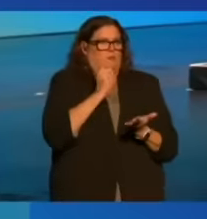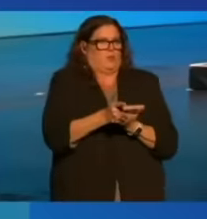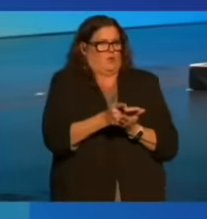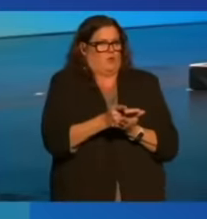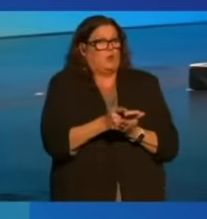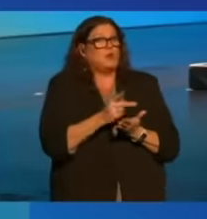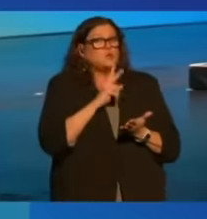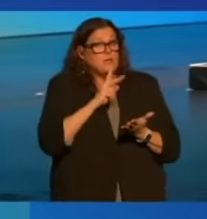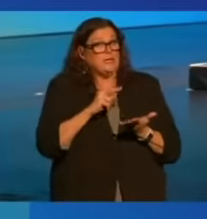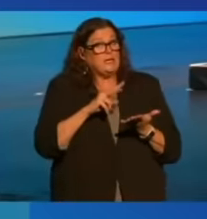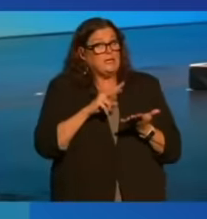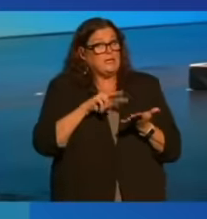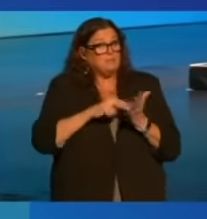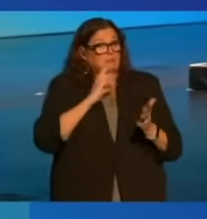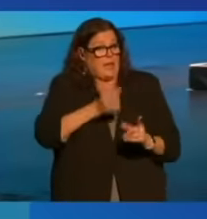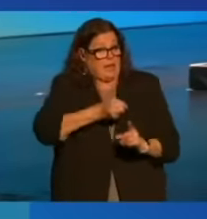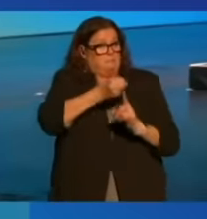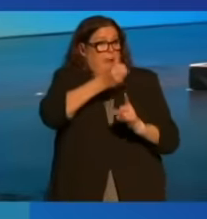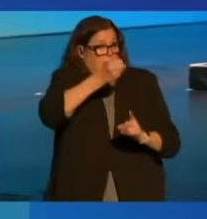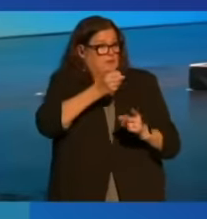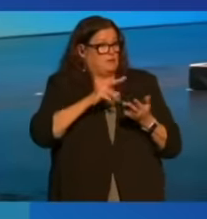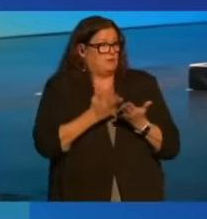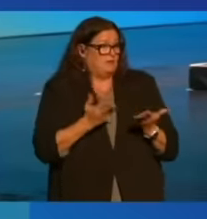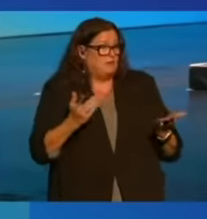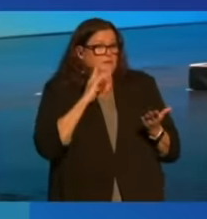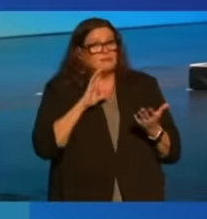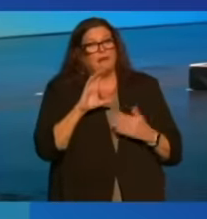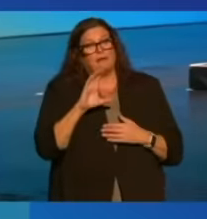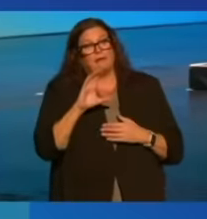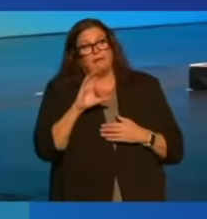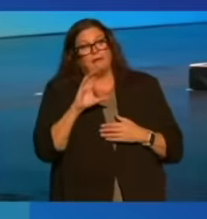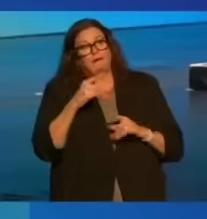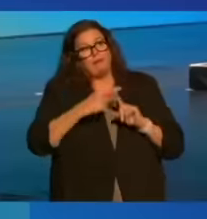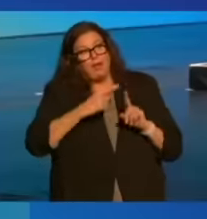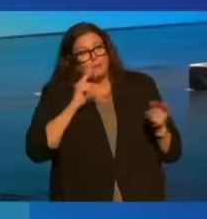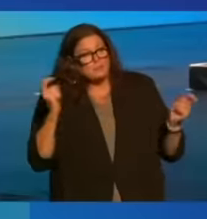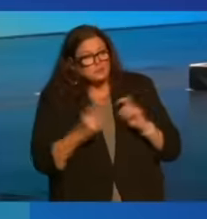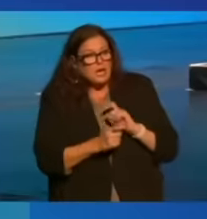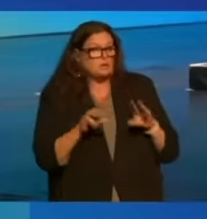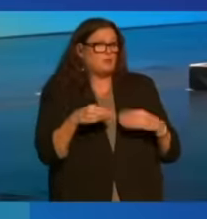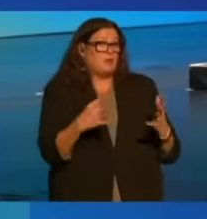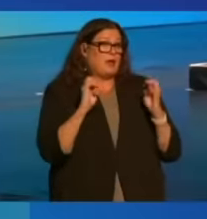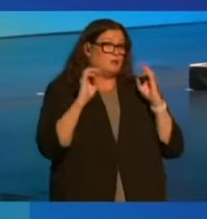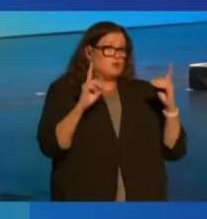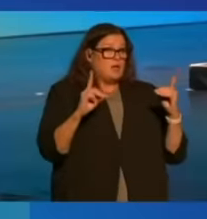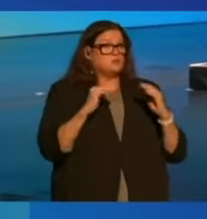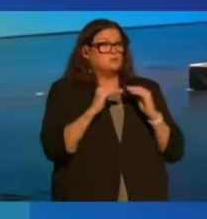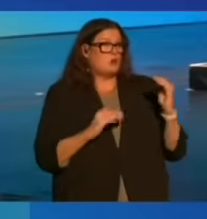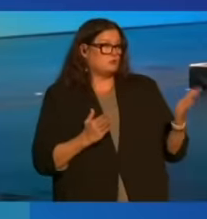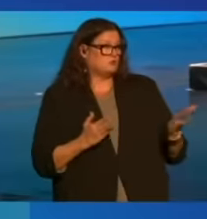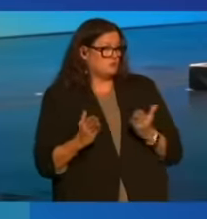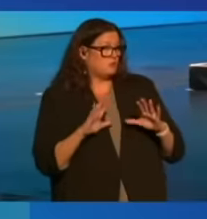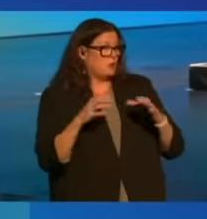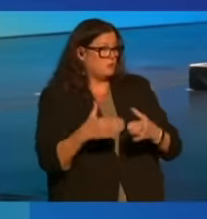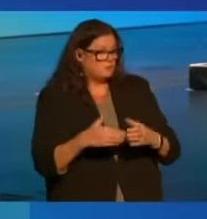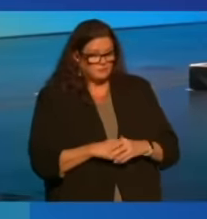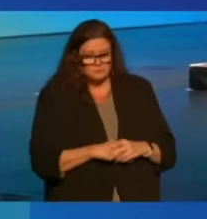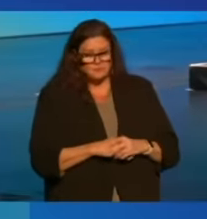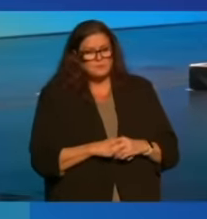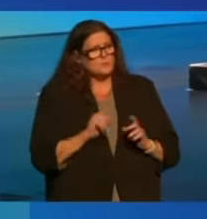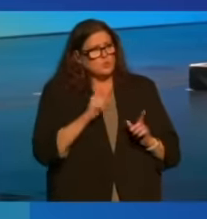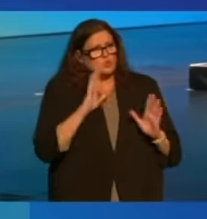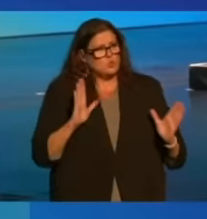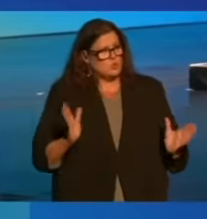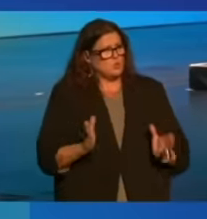meaningful impact on issues like climate change or providing education to the underserved. And we should